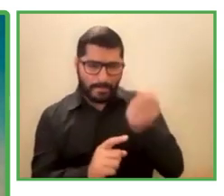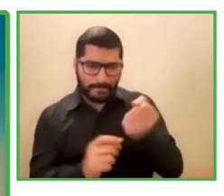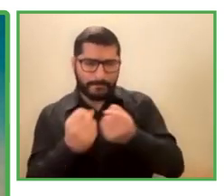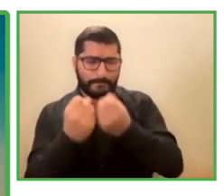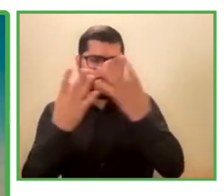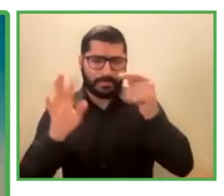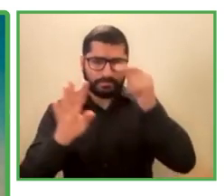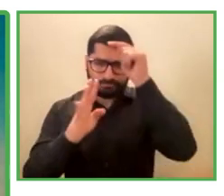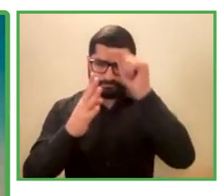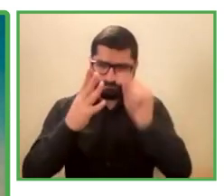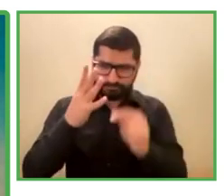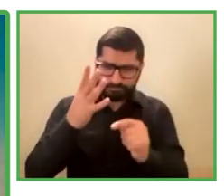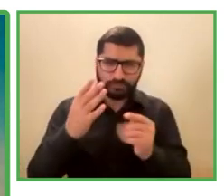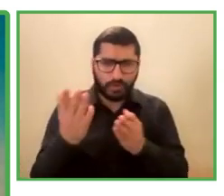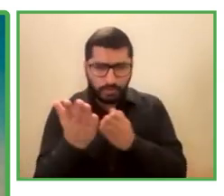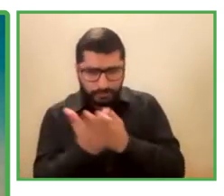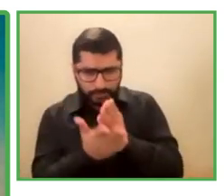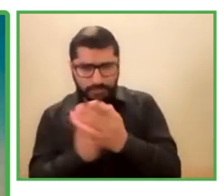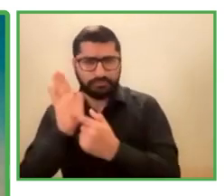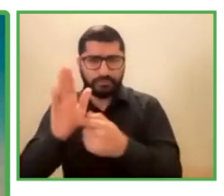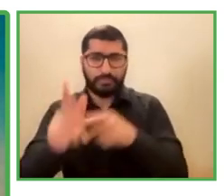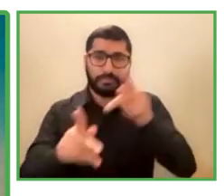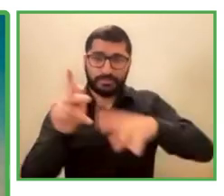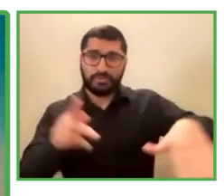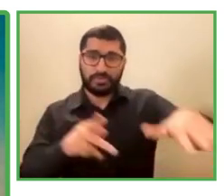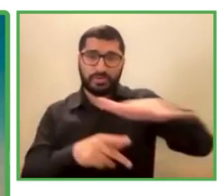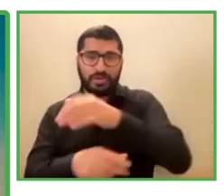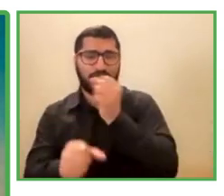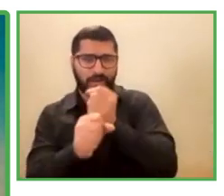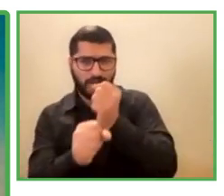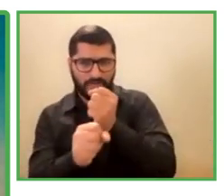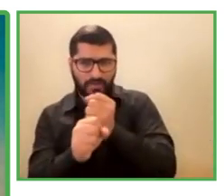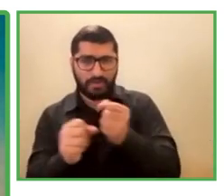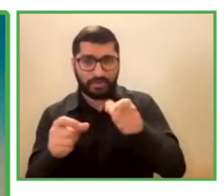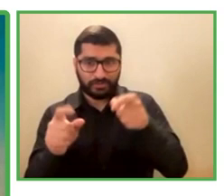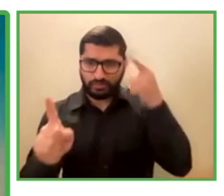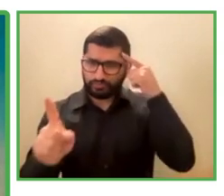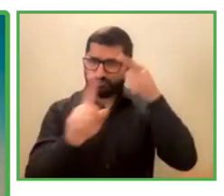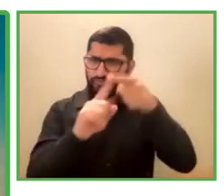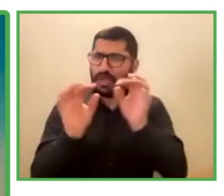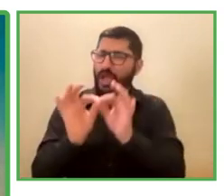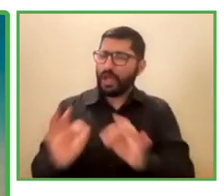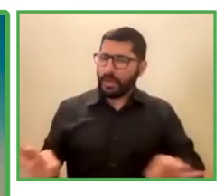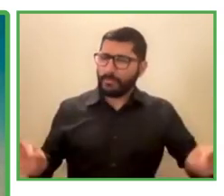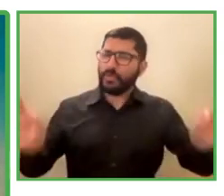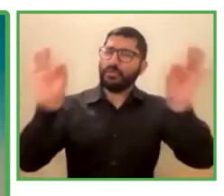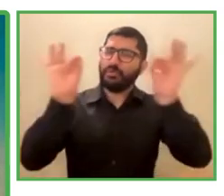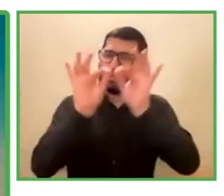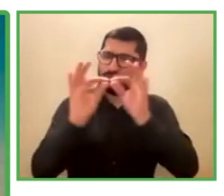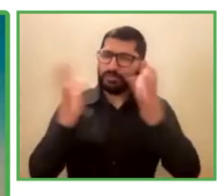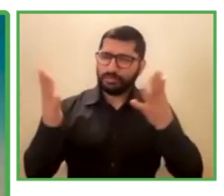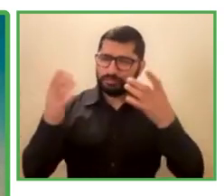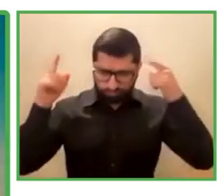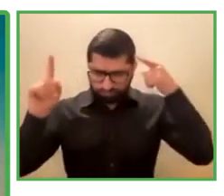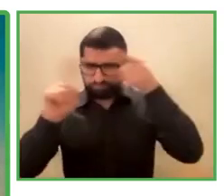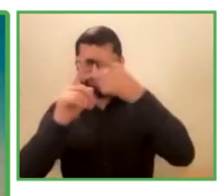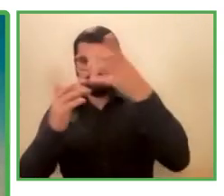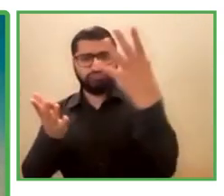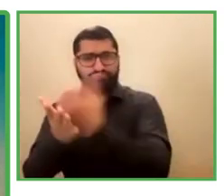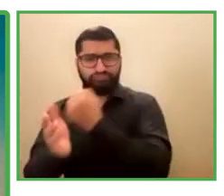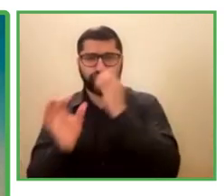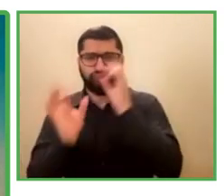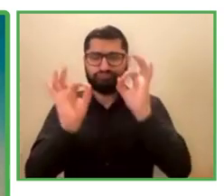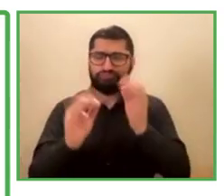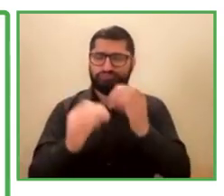stars and protagonists. And I'd like to start with them because they have been key in the success of this program.